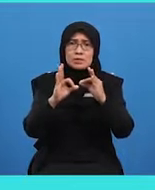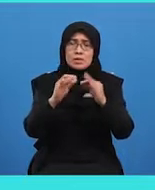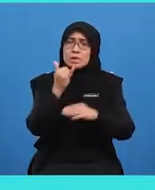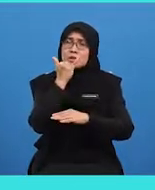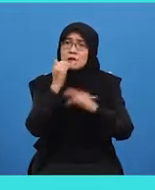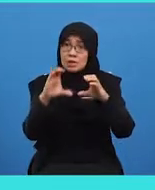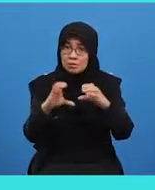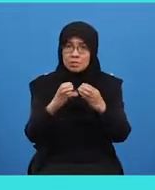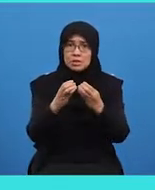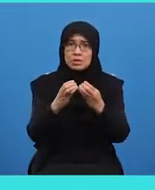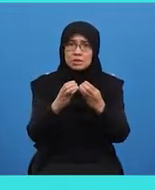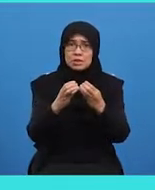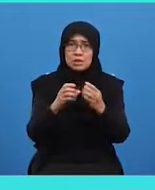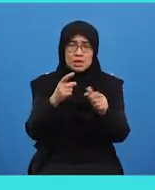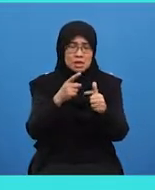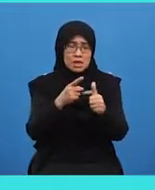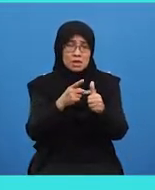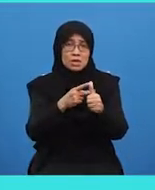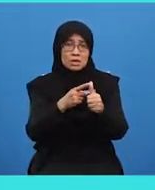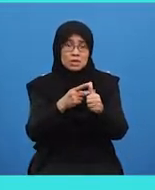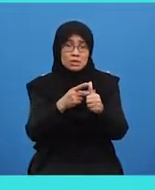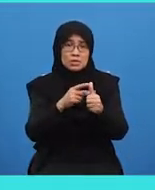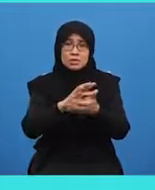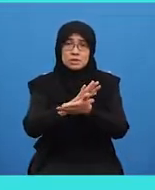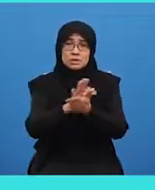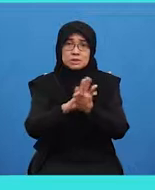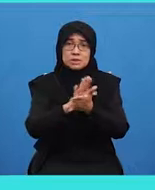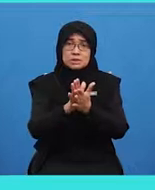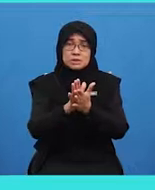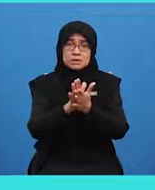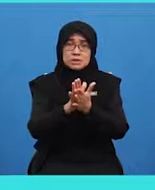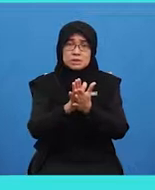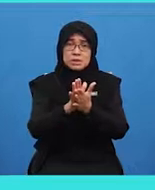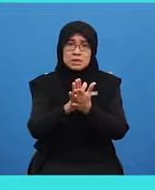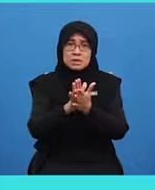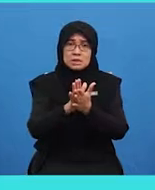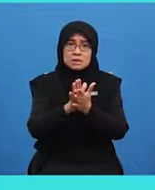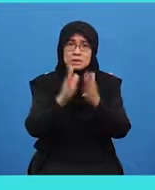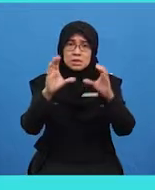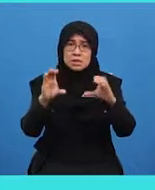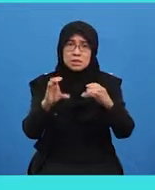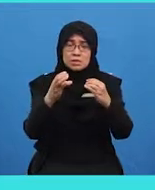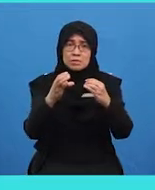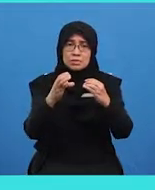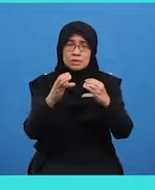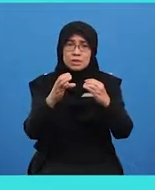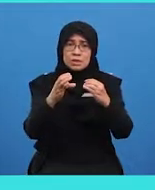has it, the first cheese was created accidentally by storing milk in a container lined